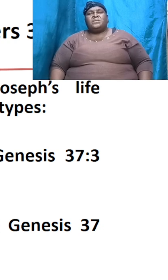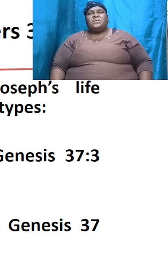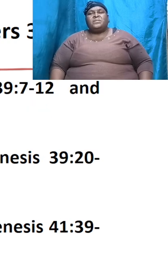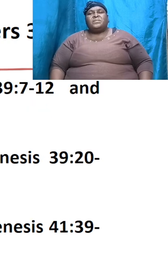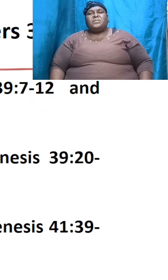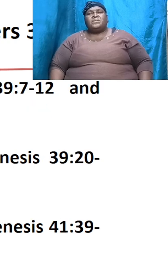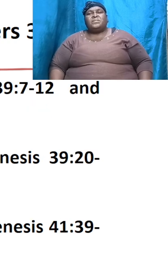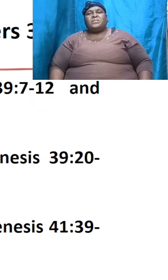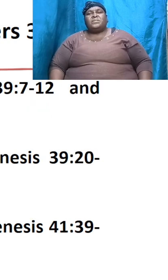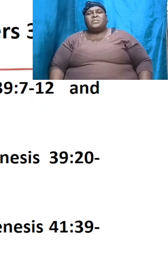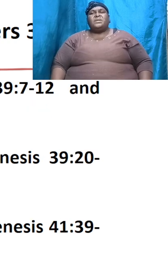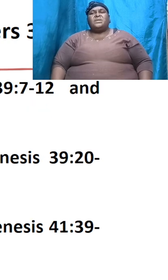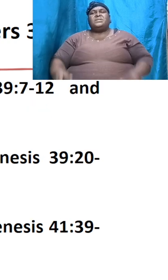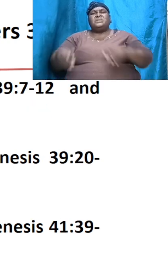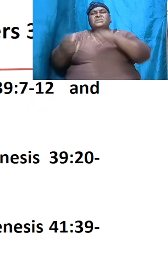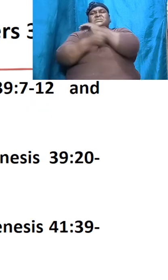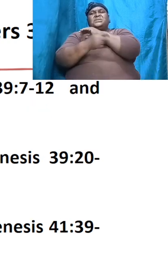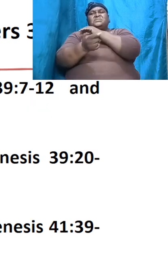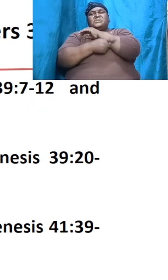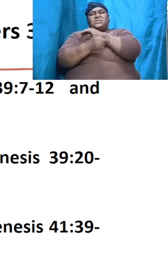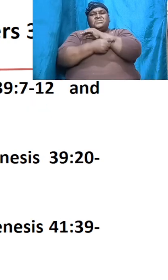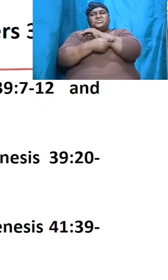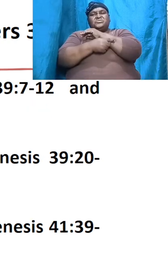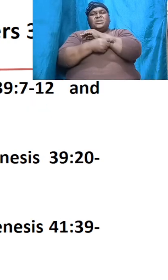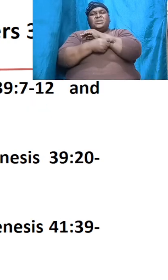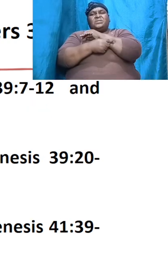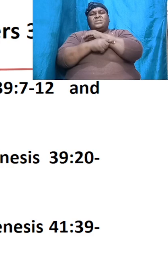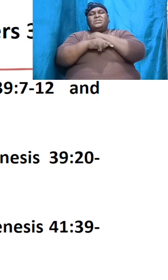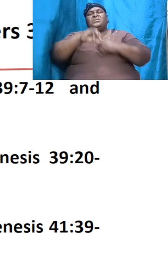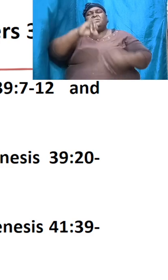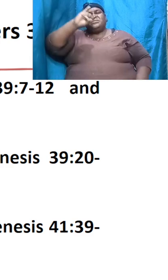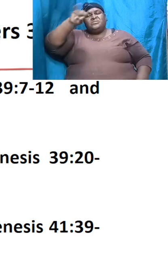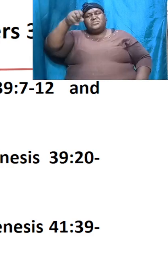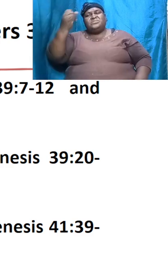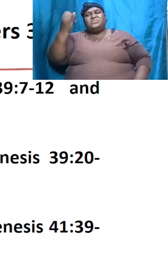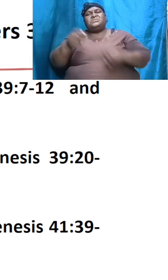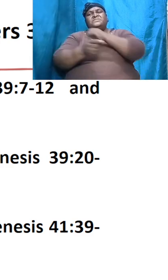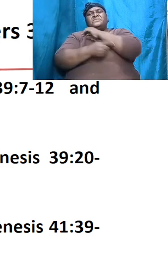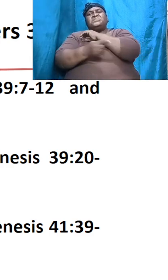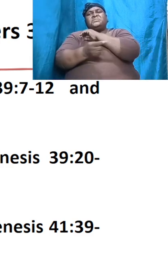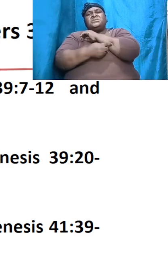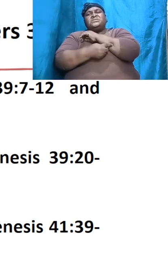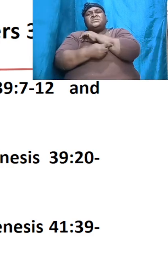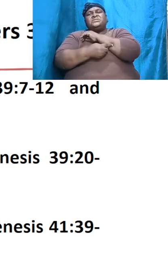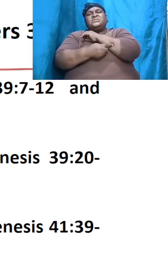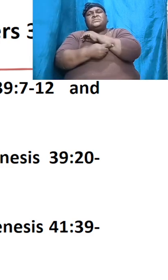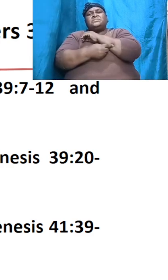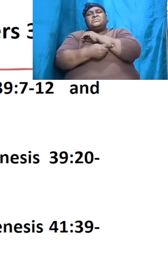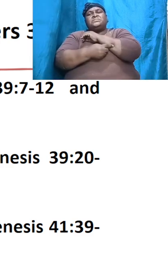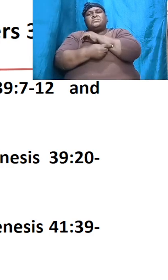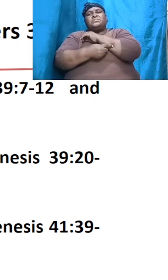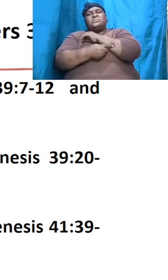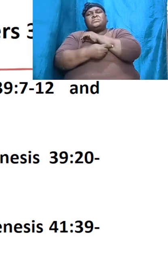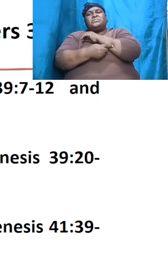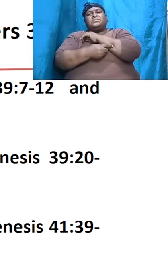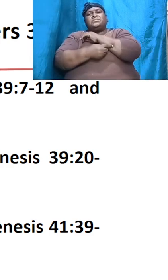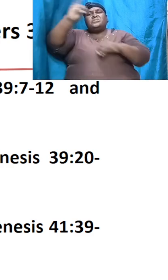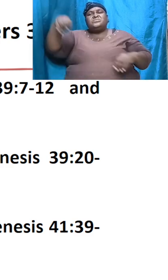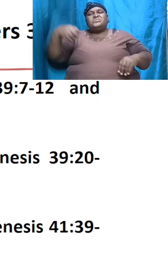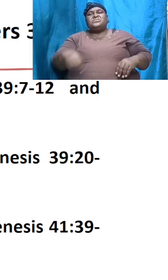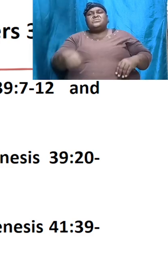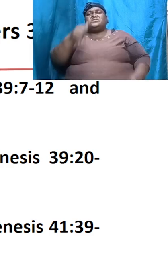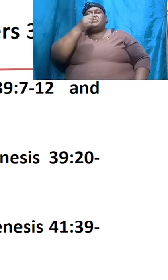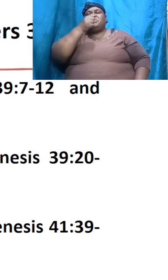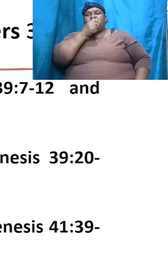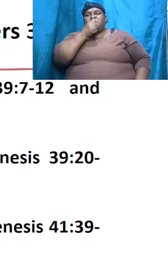brothers and sisters look at his temptation Genesis 39 verses 7 to 12 and Matthew chapter 4